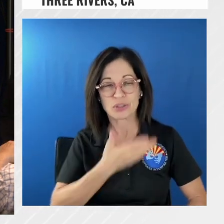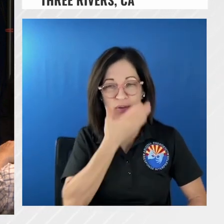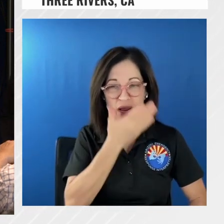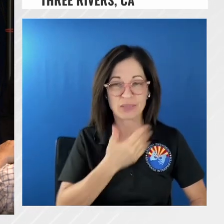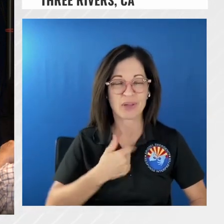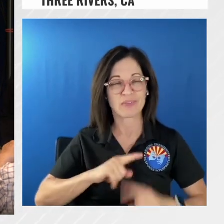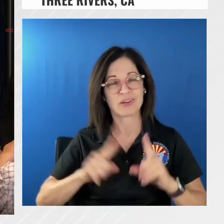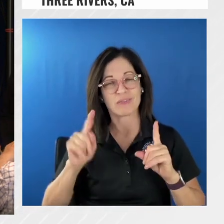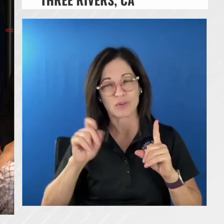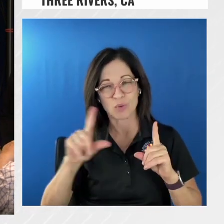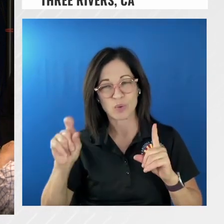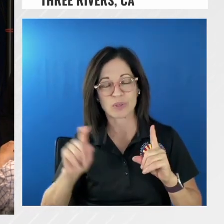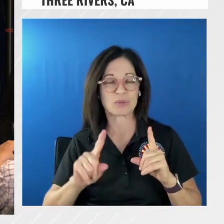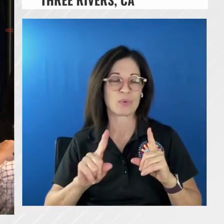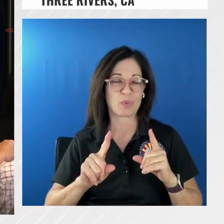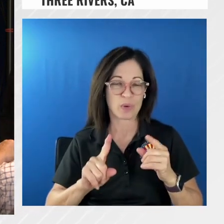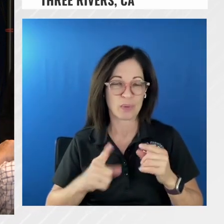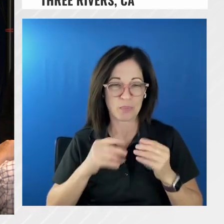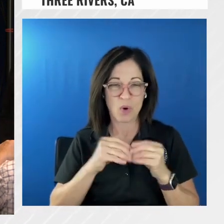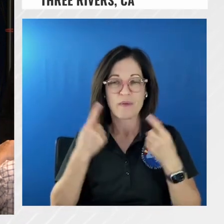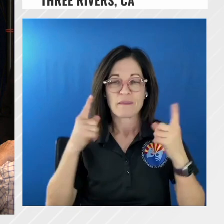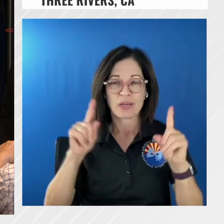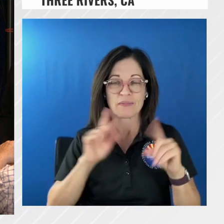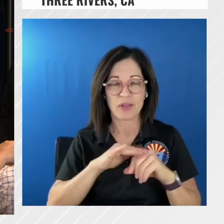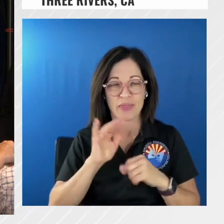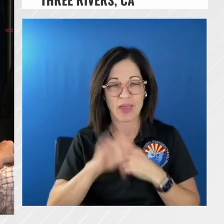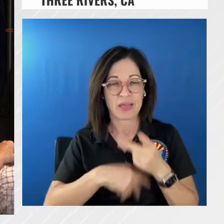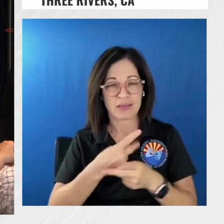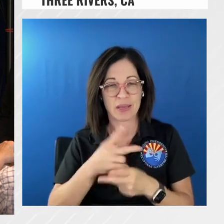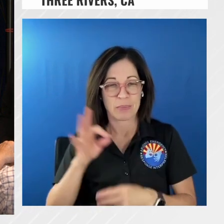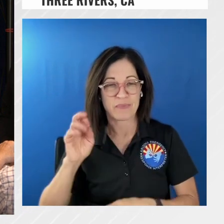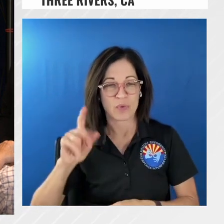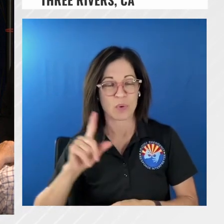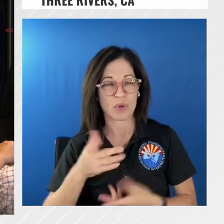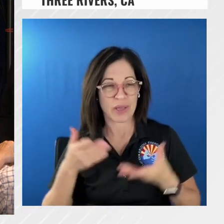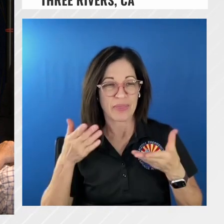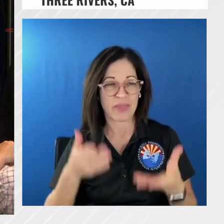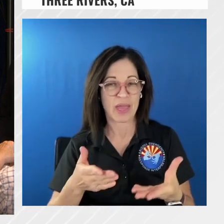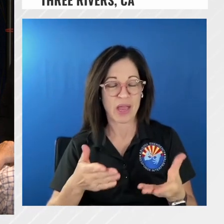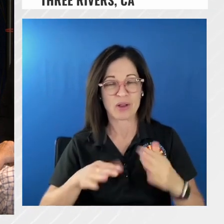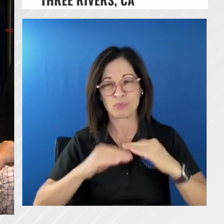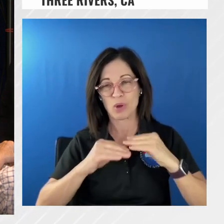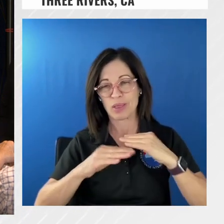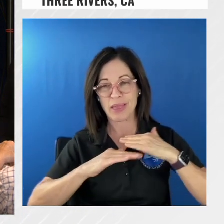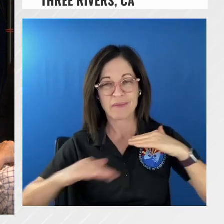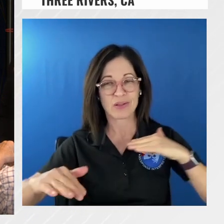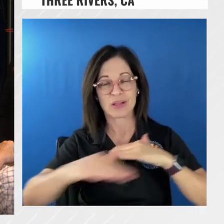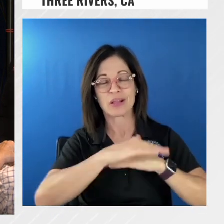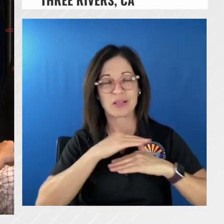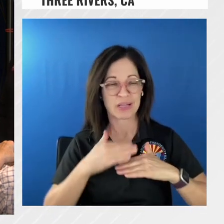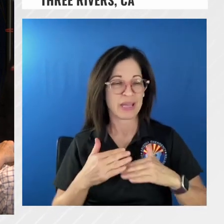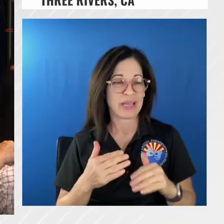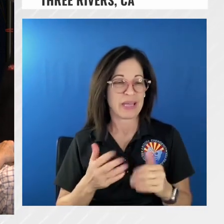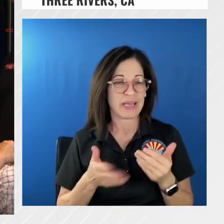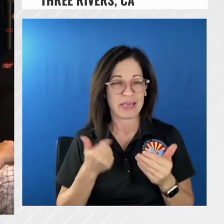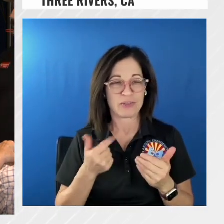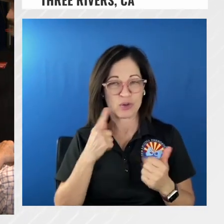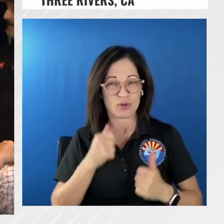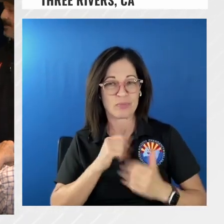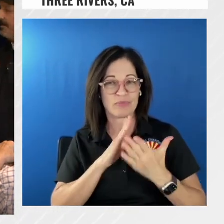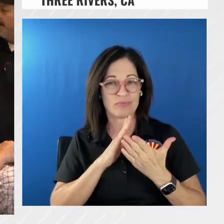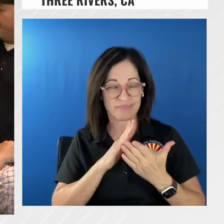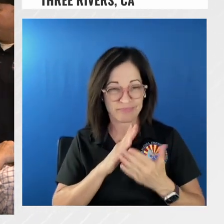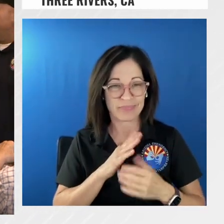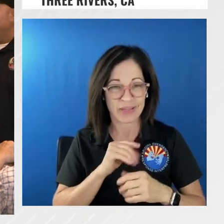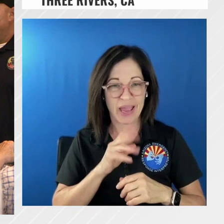more efficient in that fuel type we can get in there a little easier it's gentler ground it's a lot more favorable opportunities in there for us to stop it so